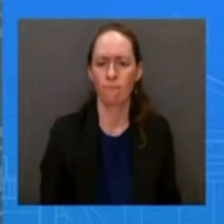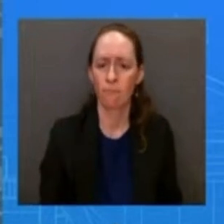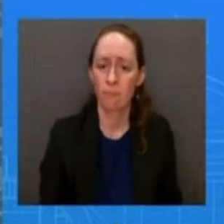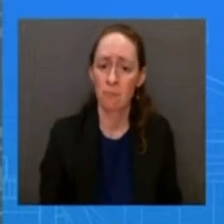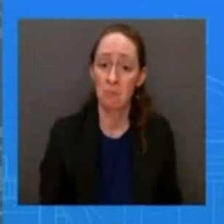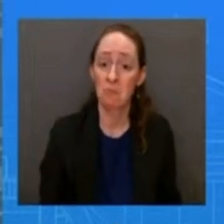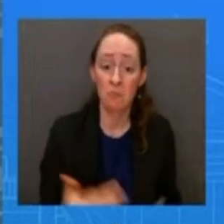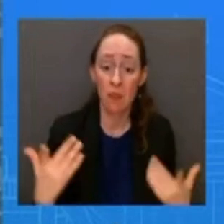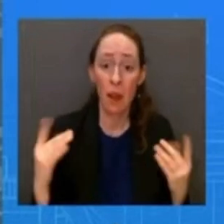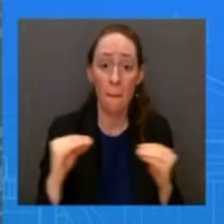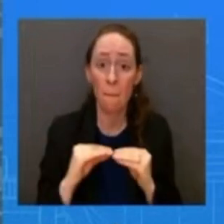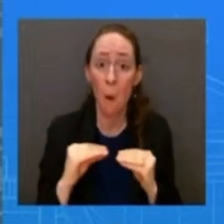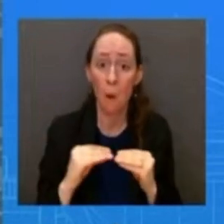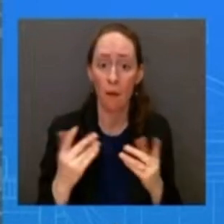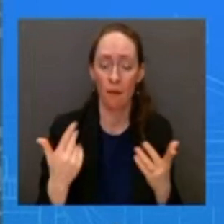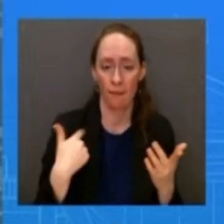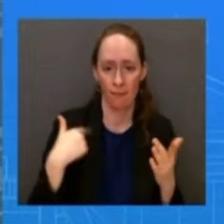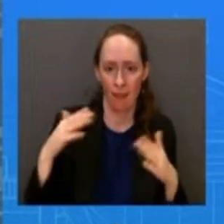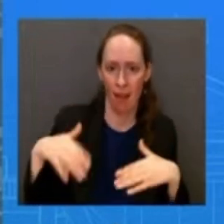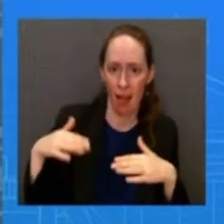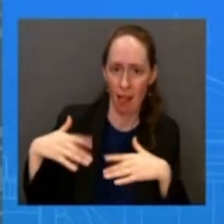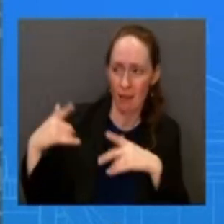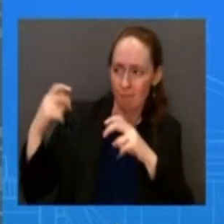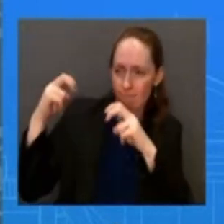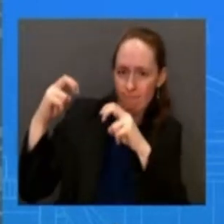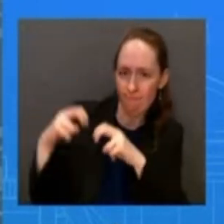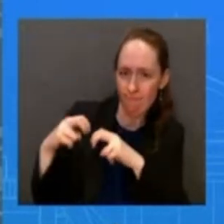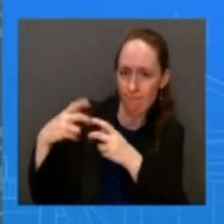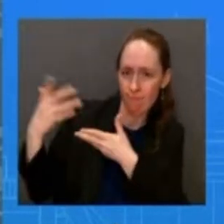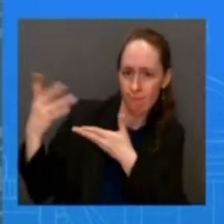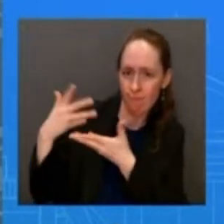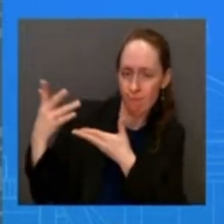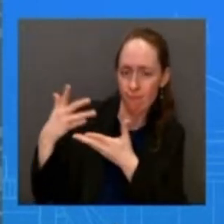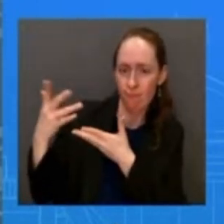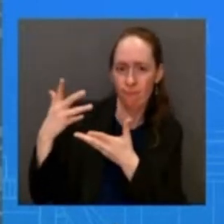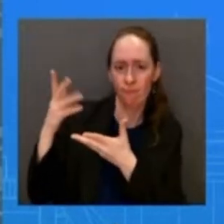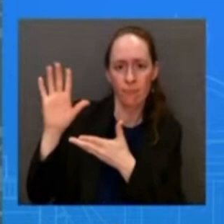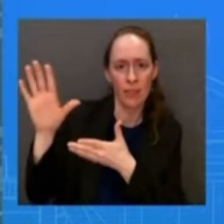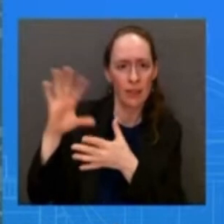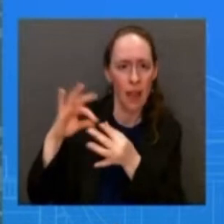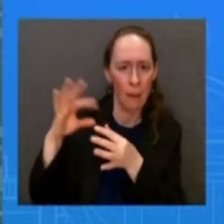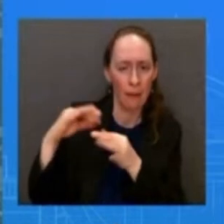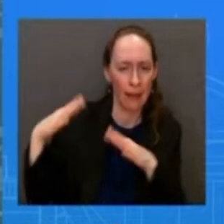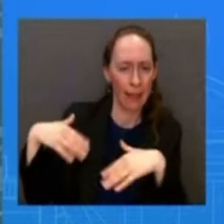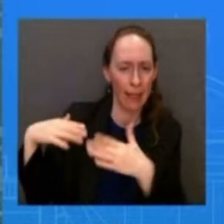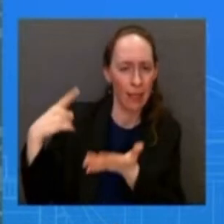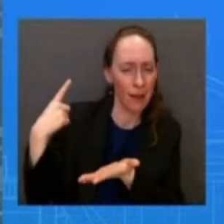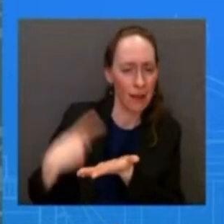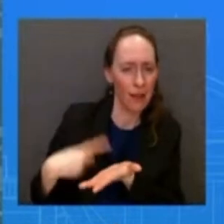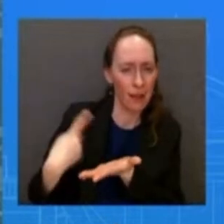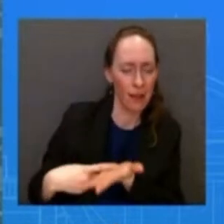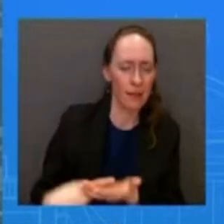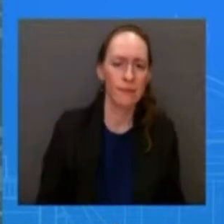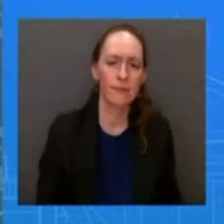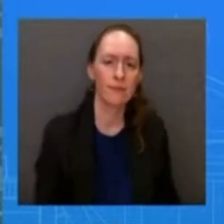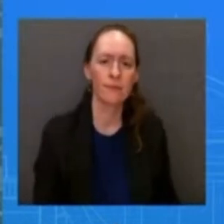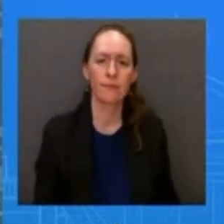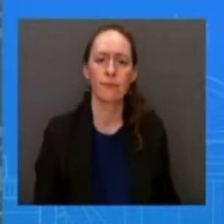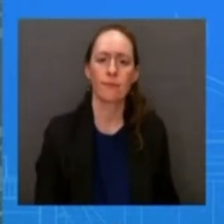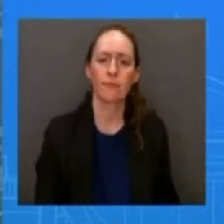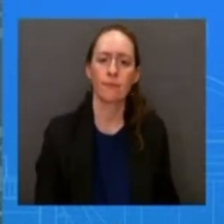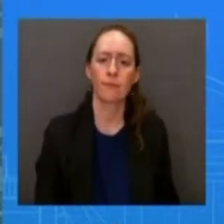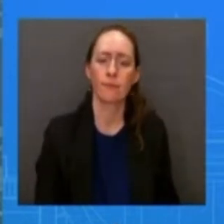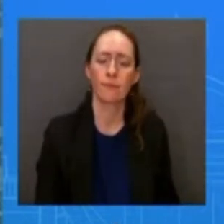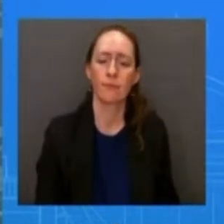the president about what he commented on but it's not it's not um you know it's not different than things that he said before when it comes to uh